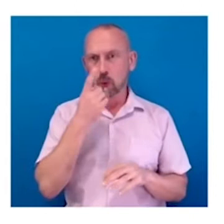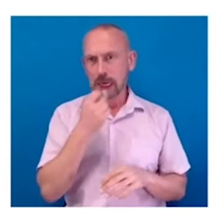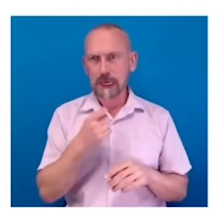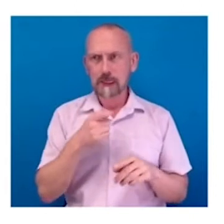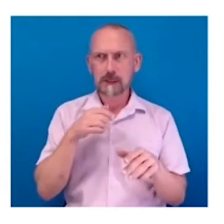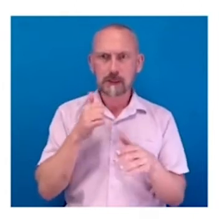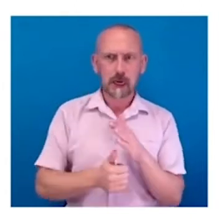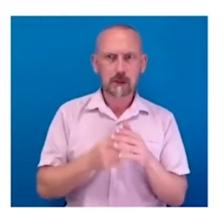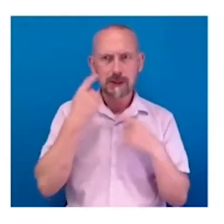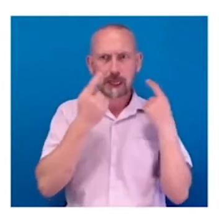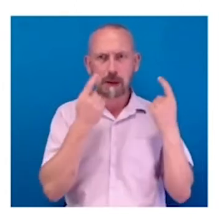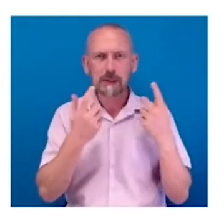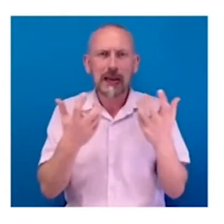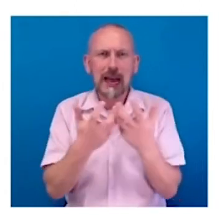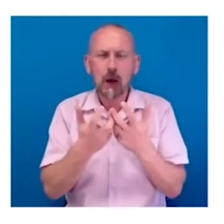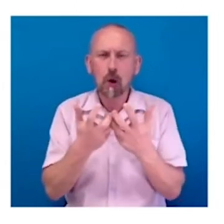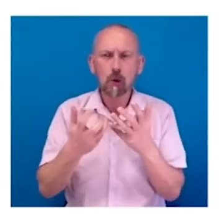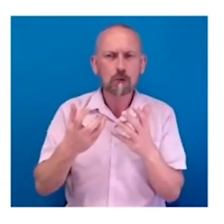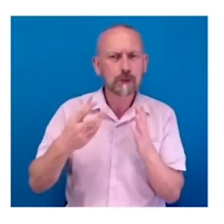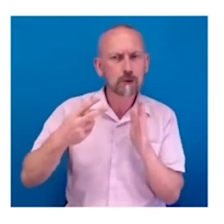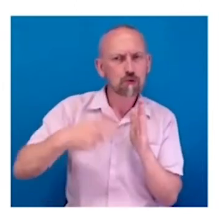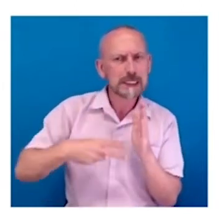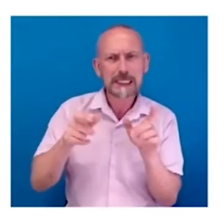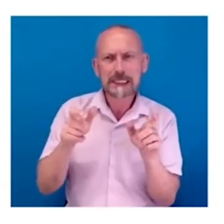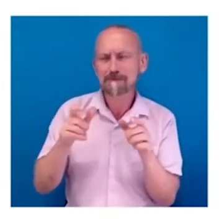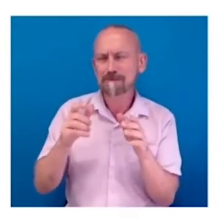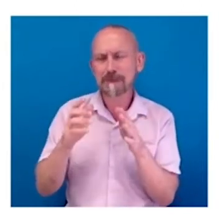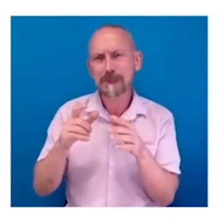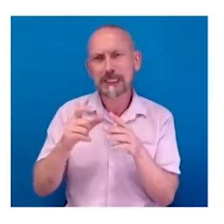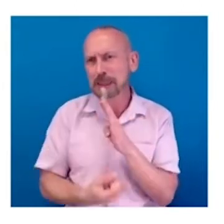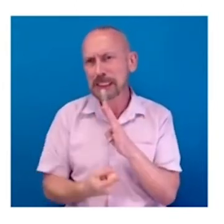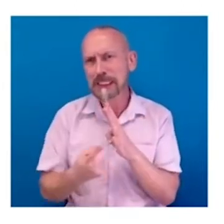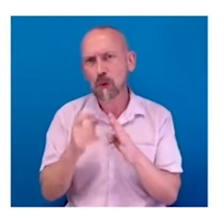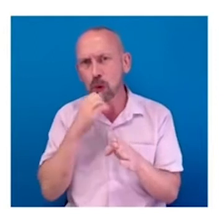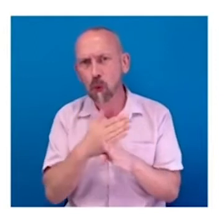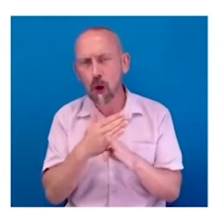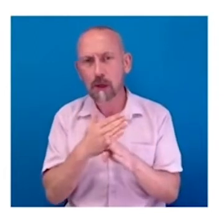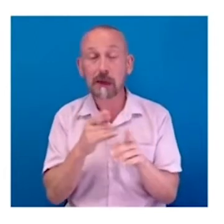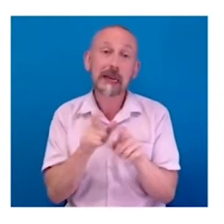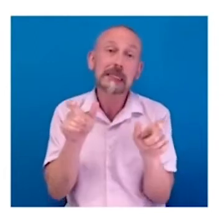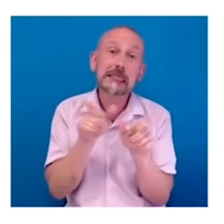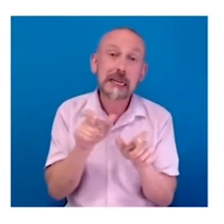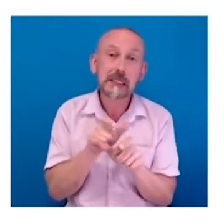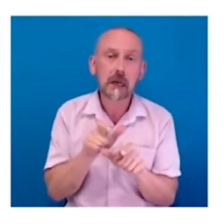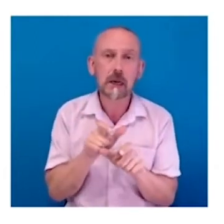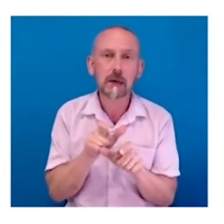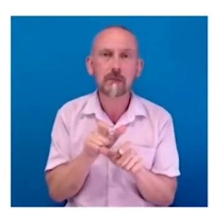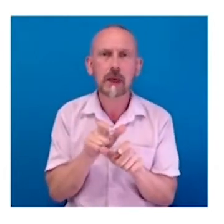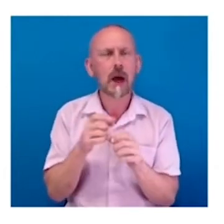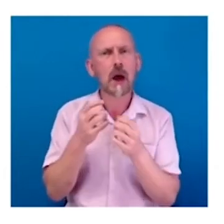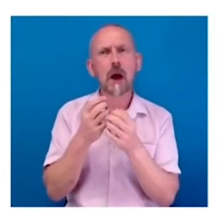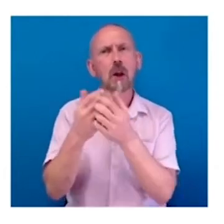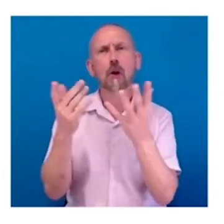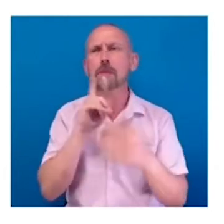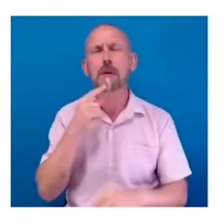for example, dyslexia. And contrary to popular belief, dyslexia actually has very little to do